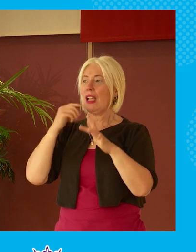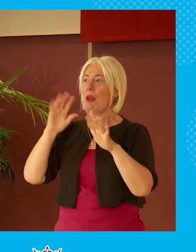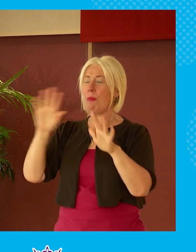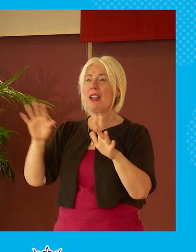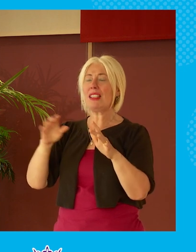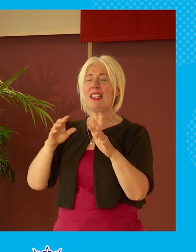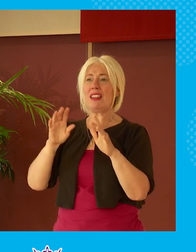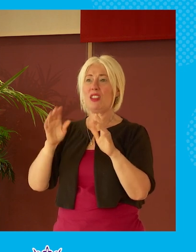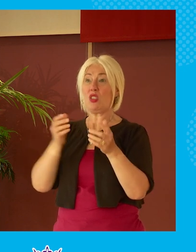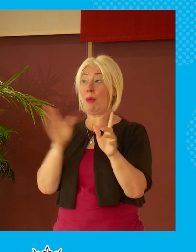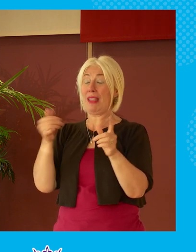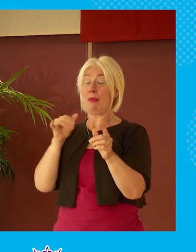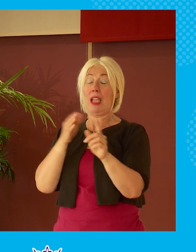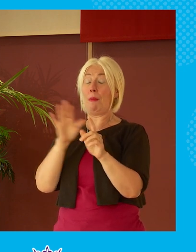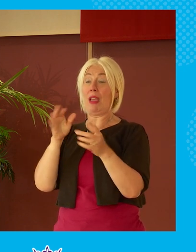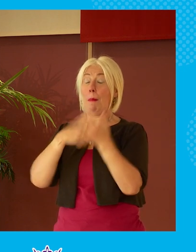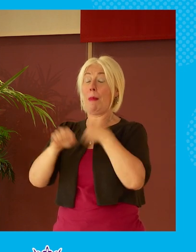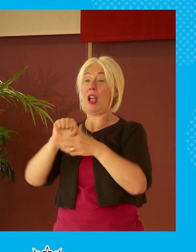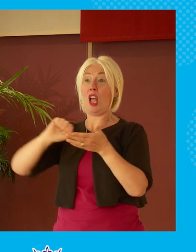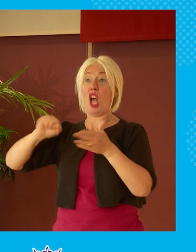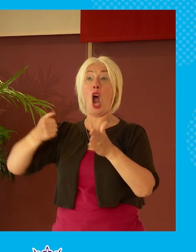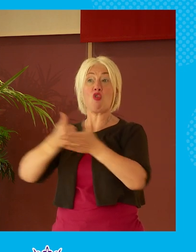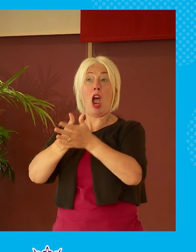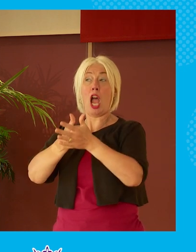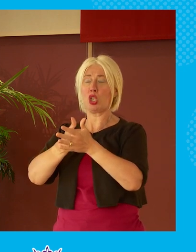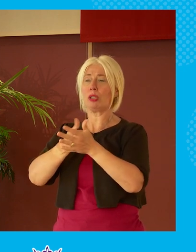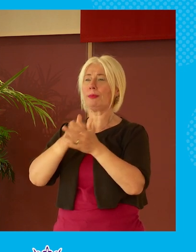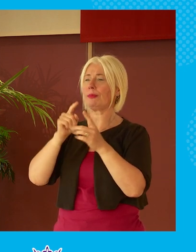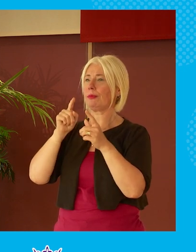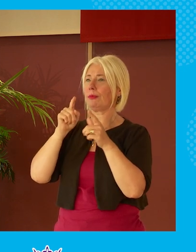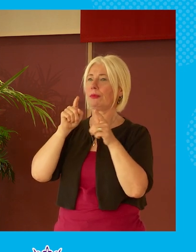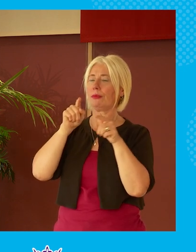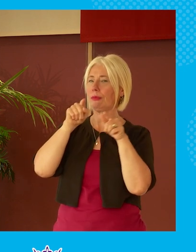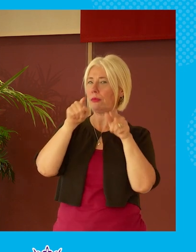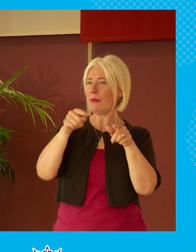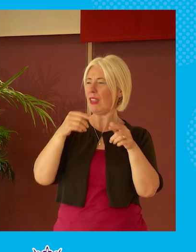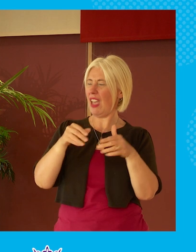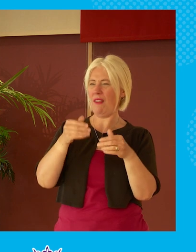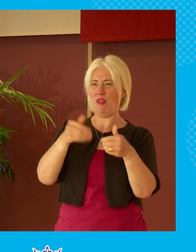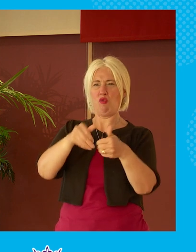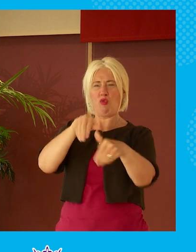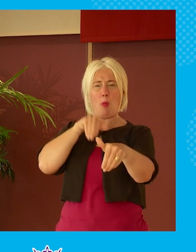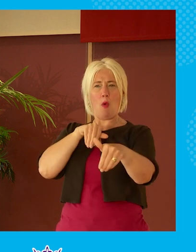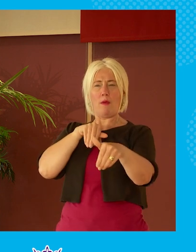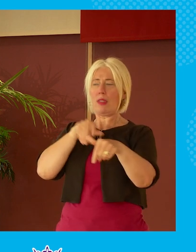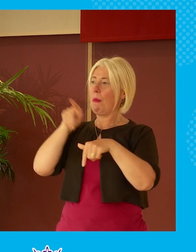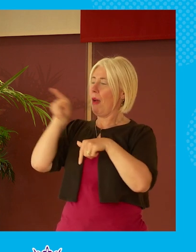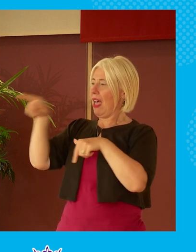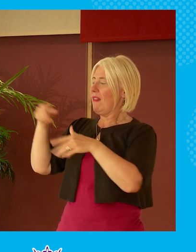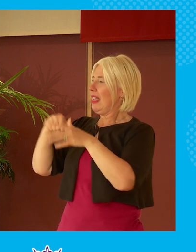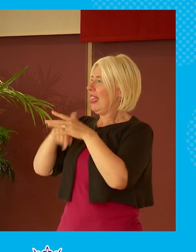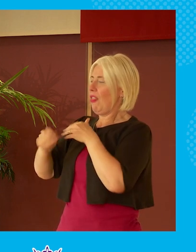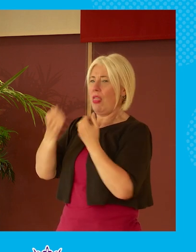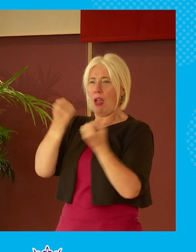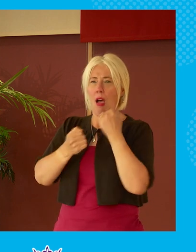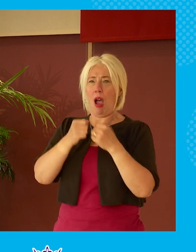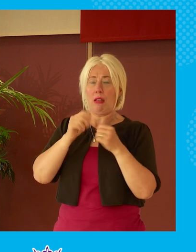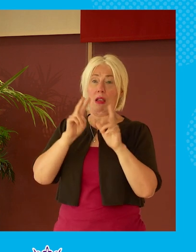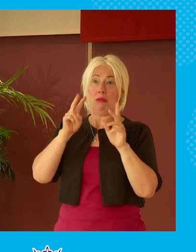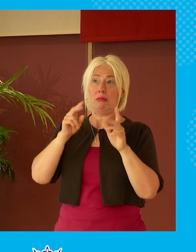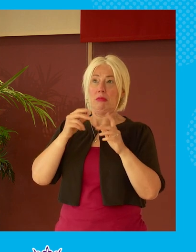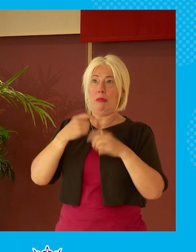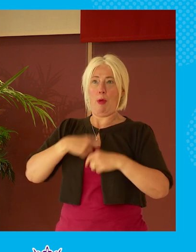sorry sorry you know if you're if you're in if you're in person but somehow people change their personality entirely when they're when they're in a car and some people are doing that